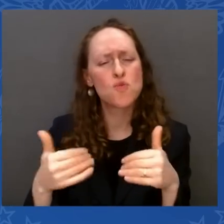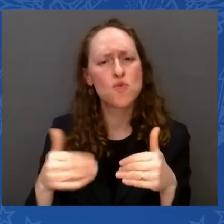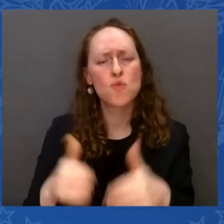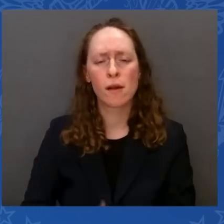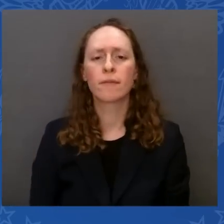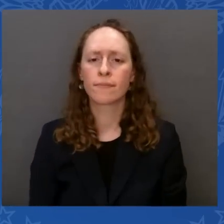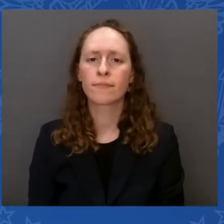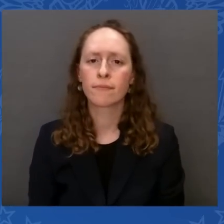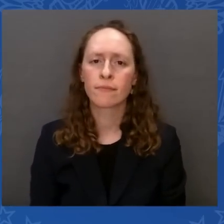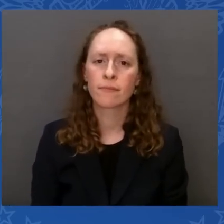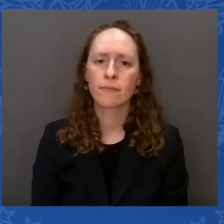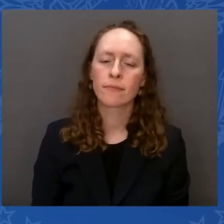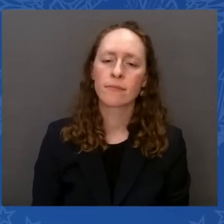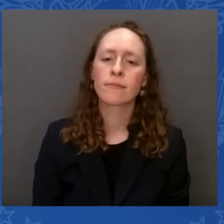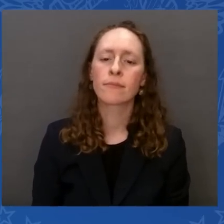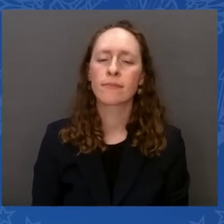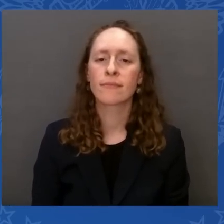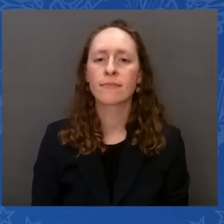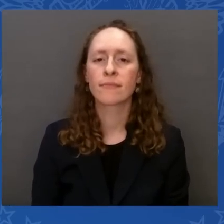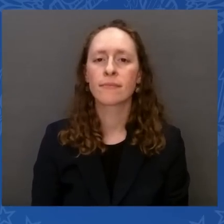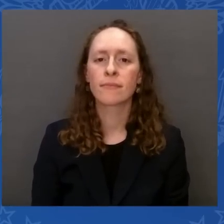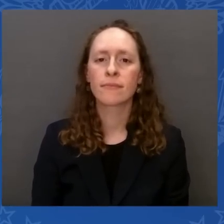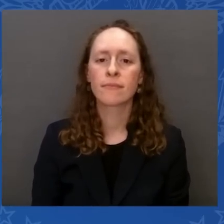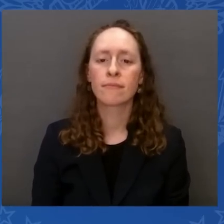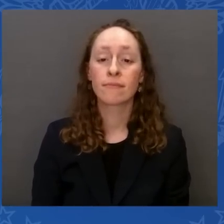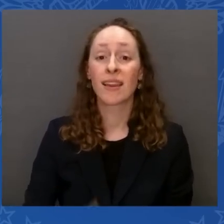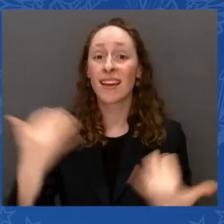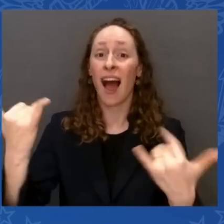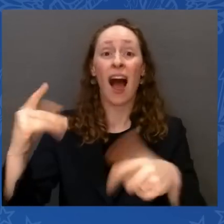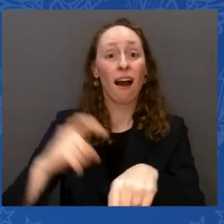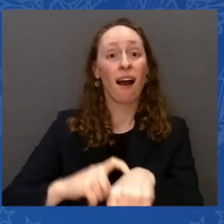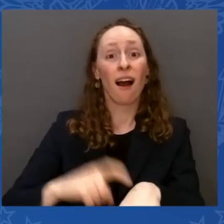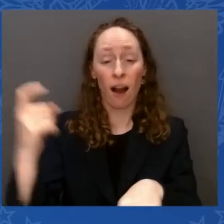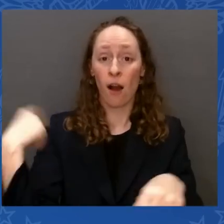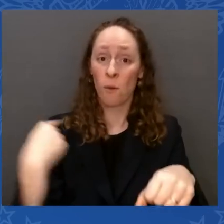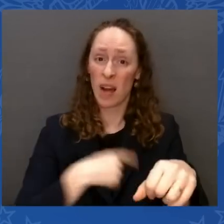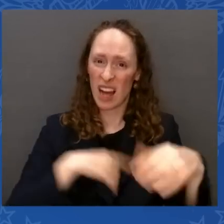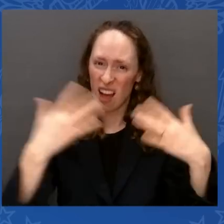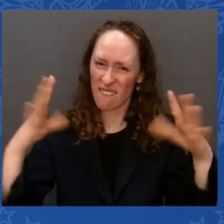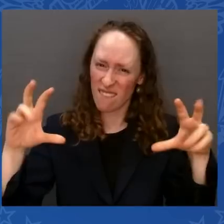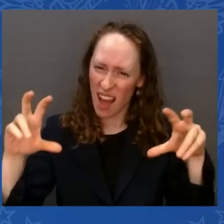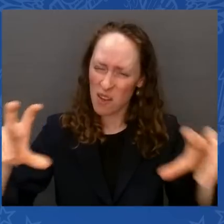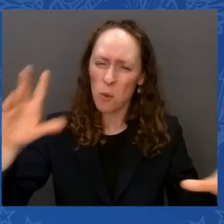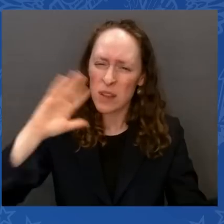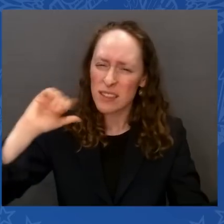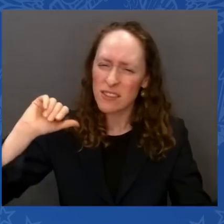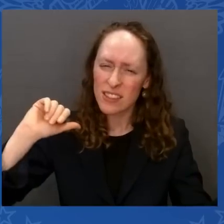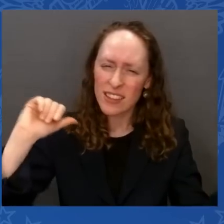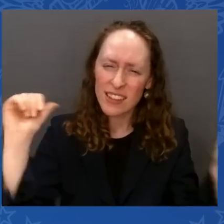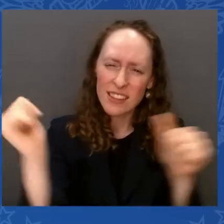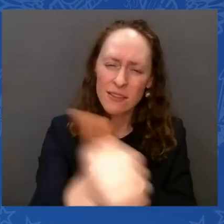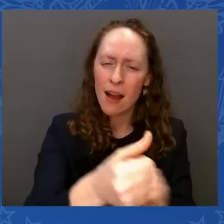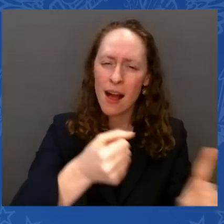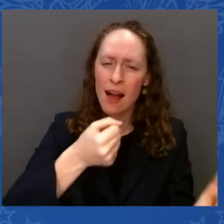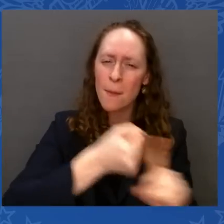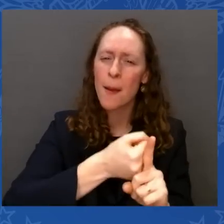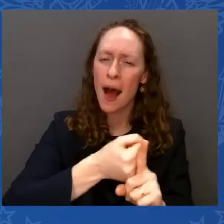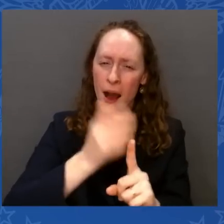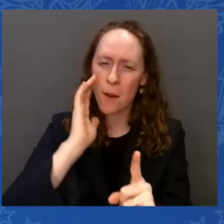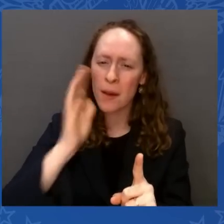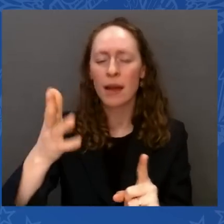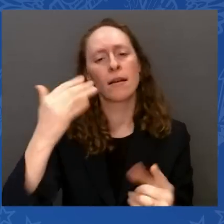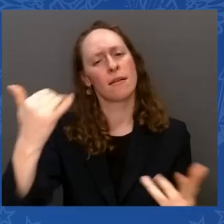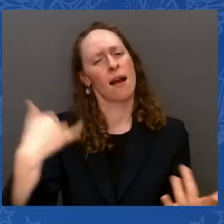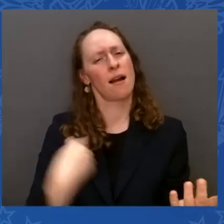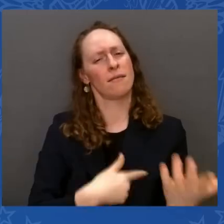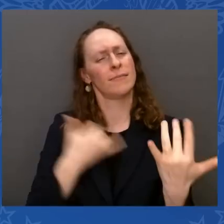fundamentally change the way in which — literally, to save the planet. In addition, we're finally giving Medicare the power to negotiate